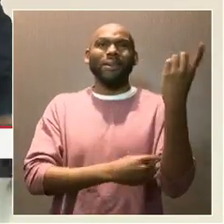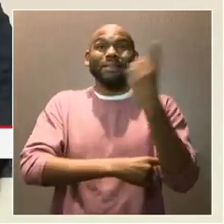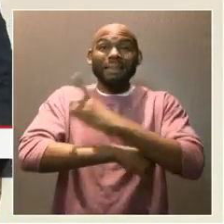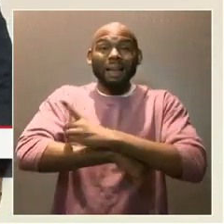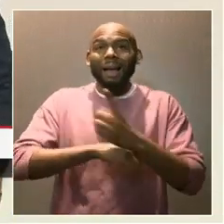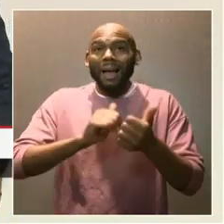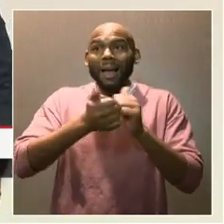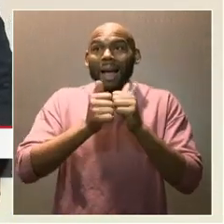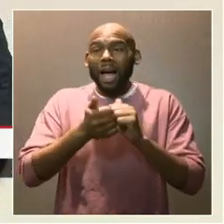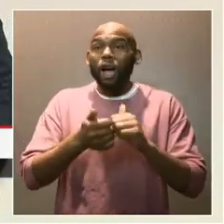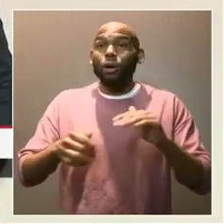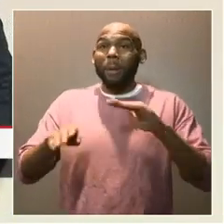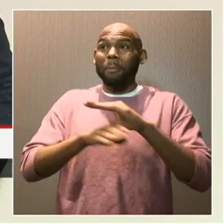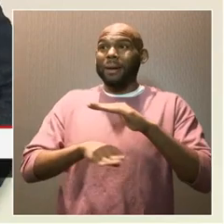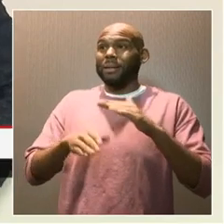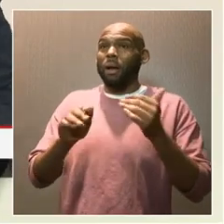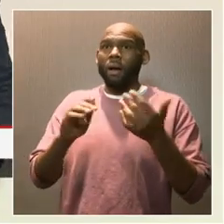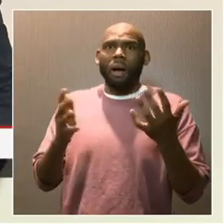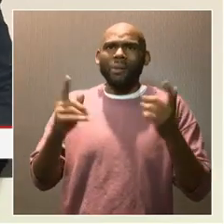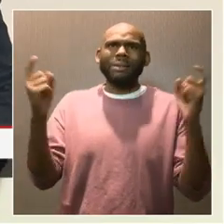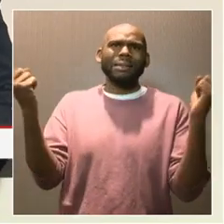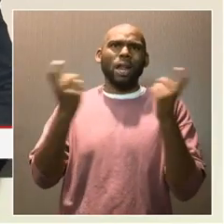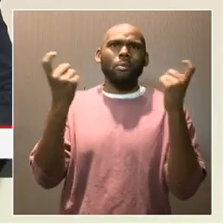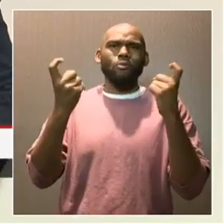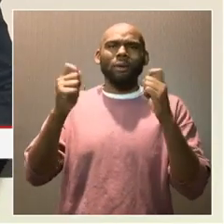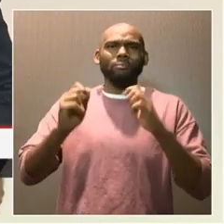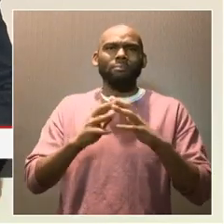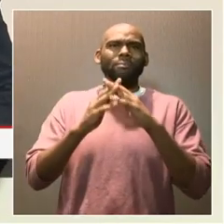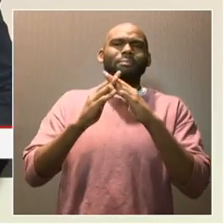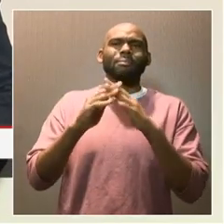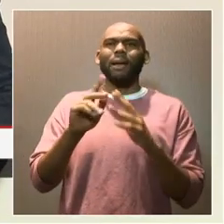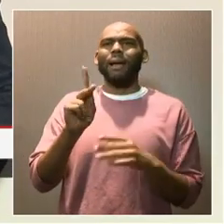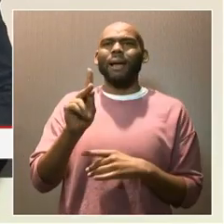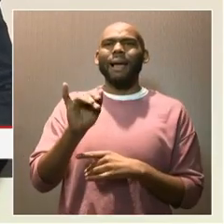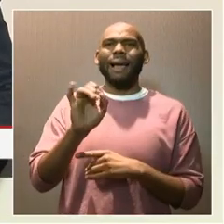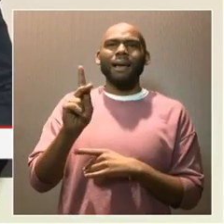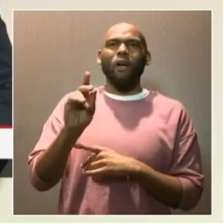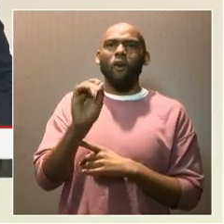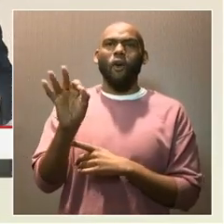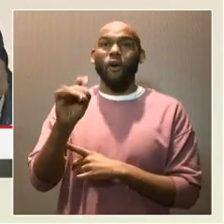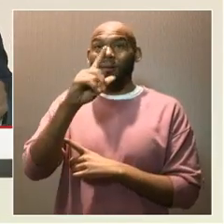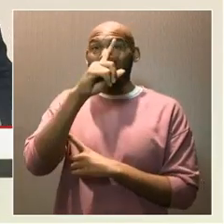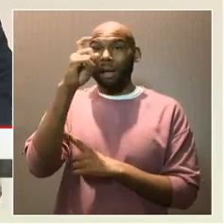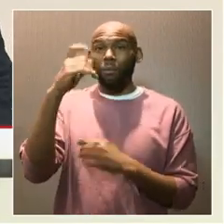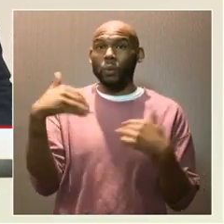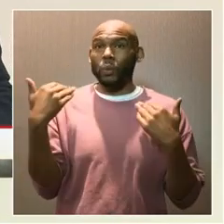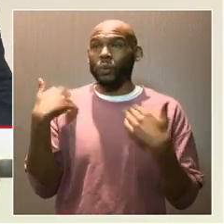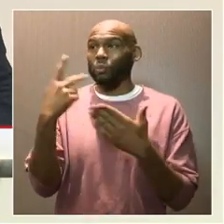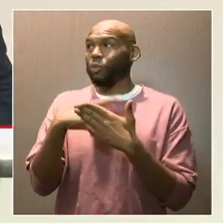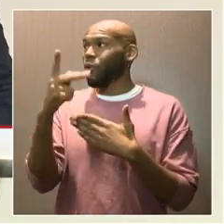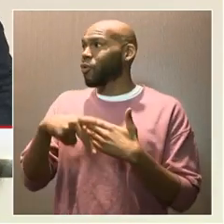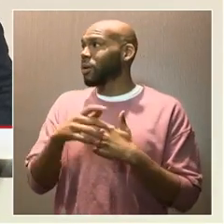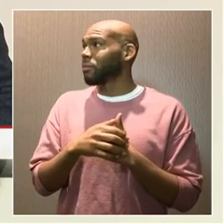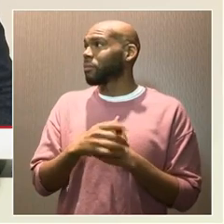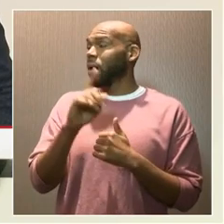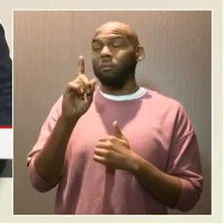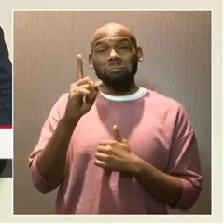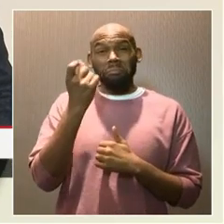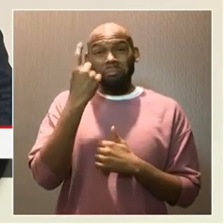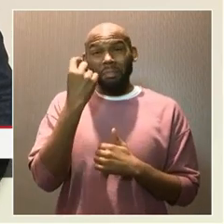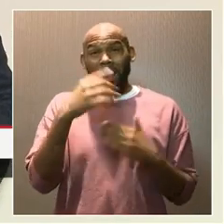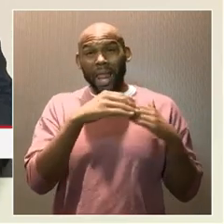basically celebrating the kickoff of the summer youth employment program. The one thing I want to say is leadership matters.